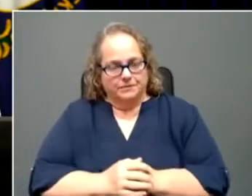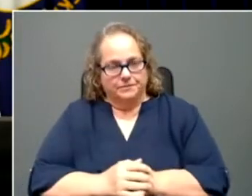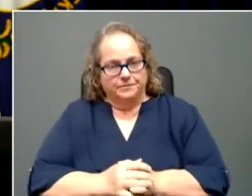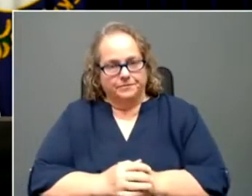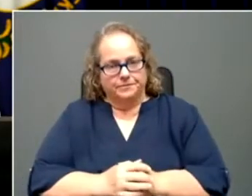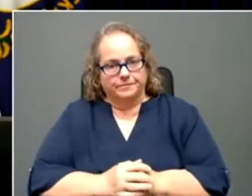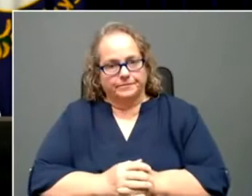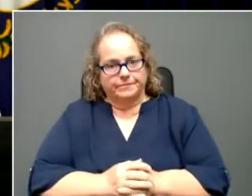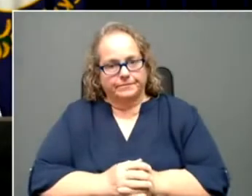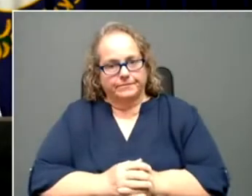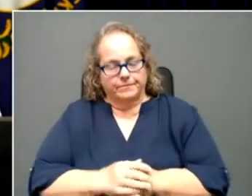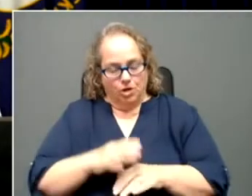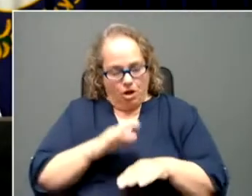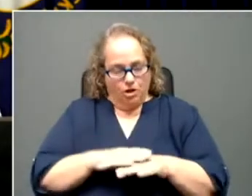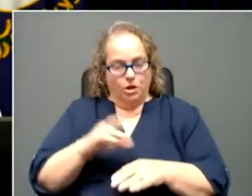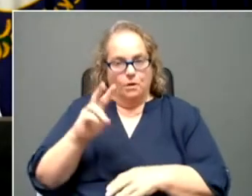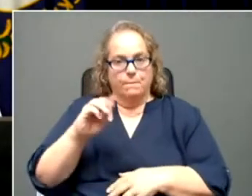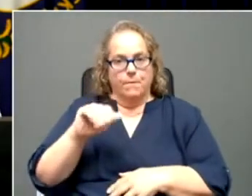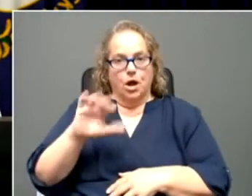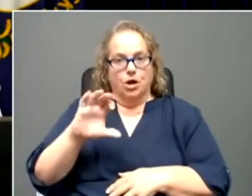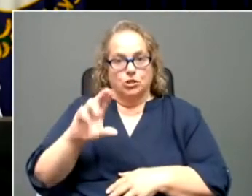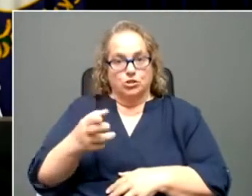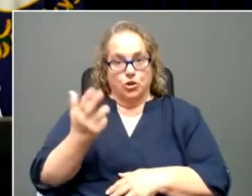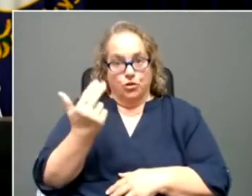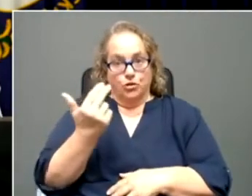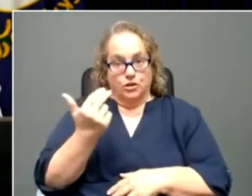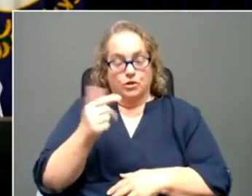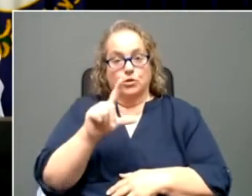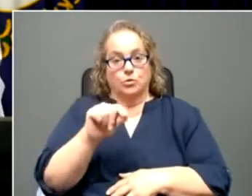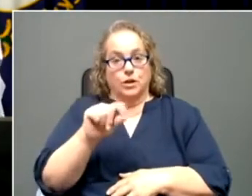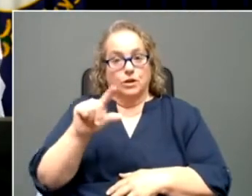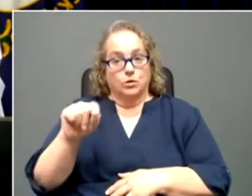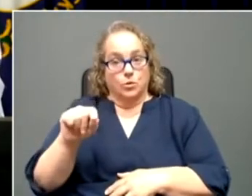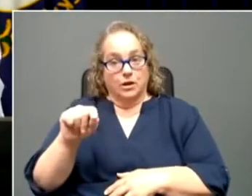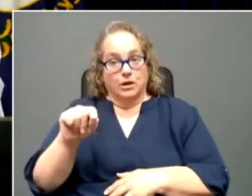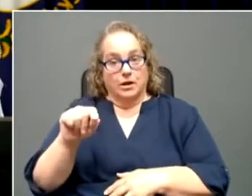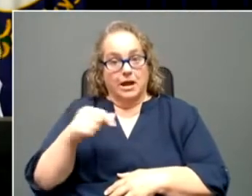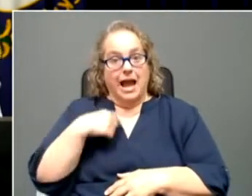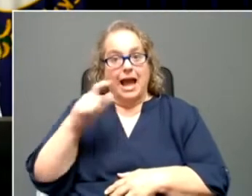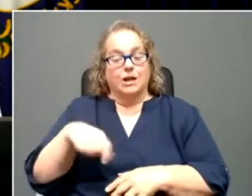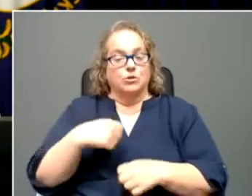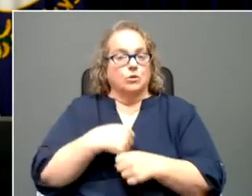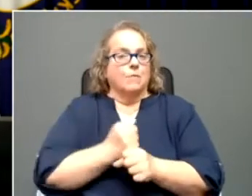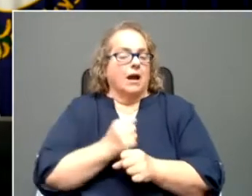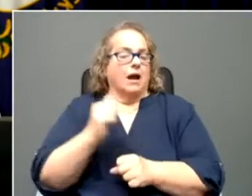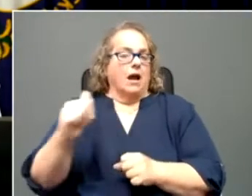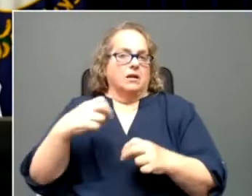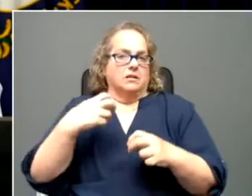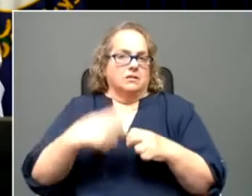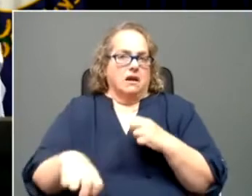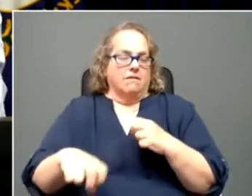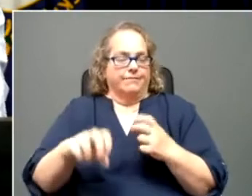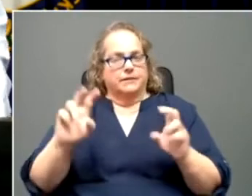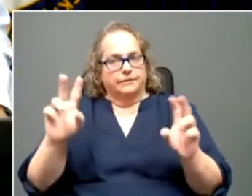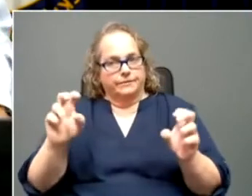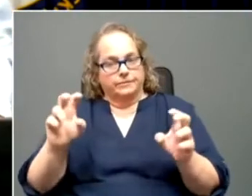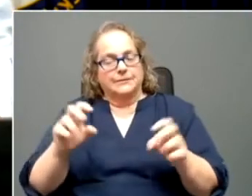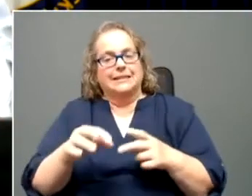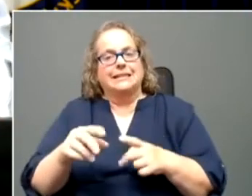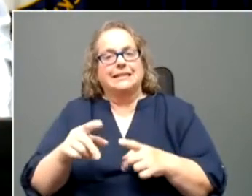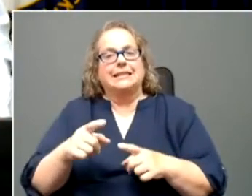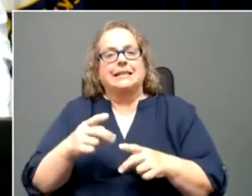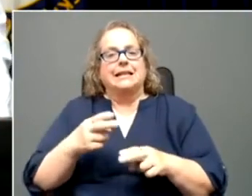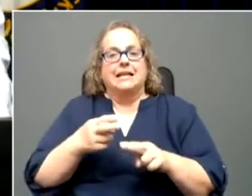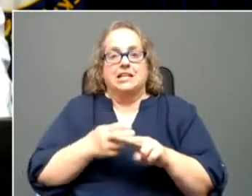On March 13th, 2020, I had to make a tough call. I'd recommend the temporary closure of all senior